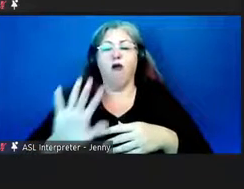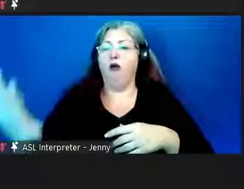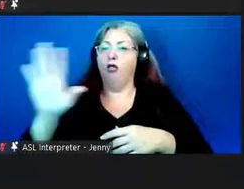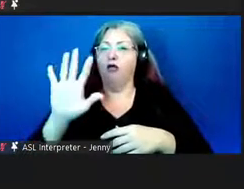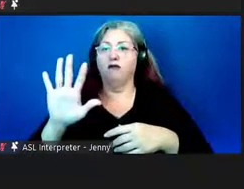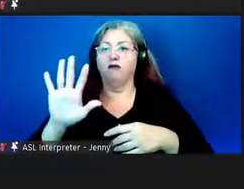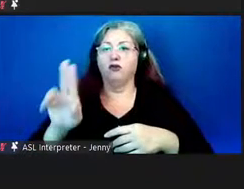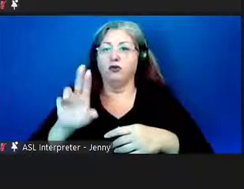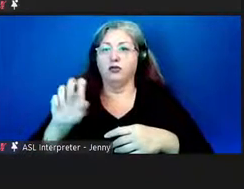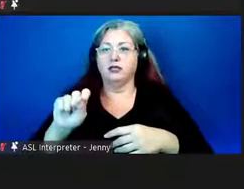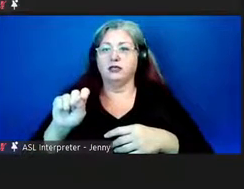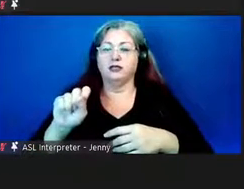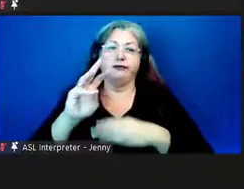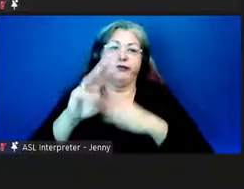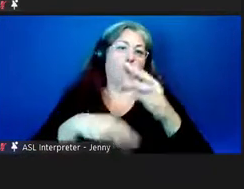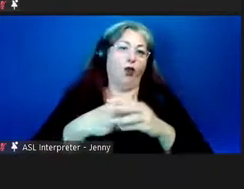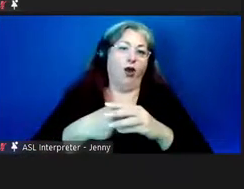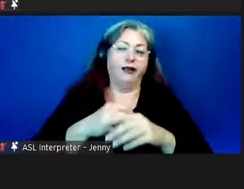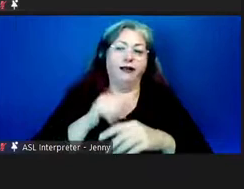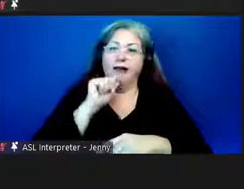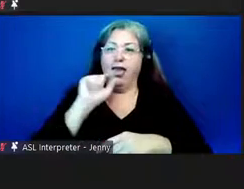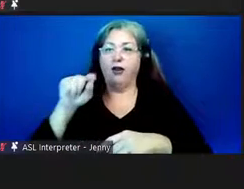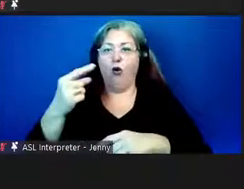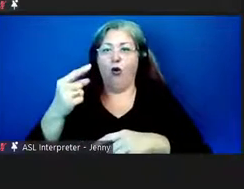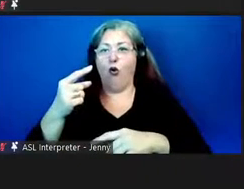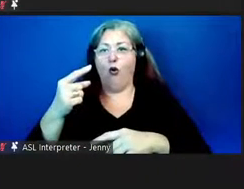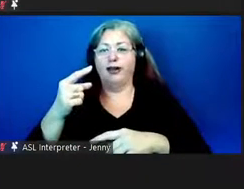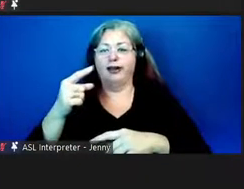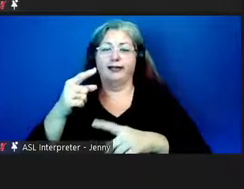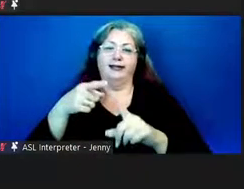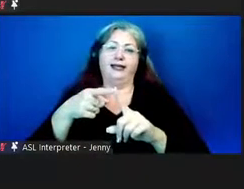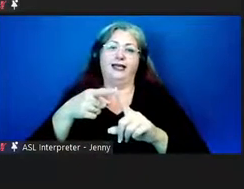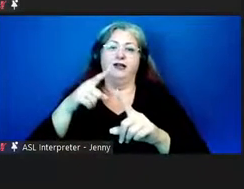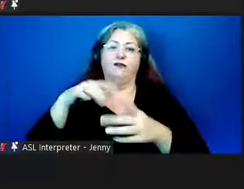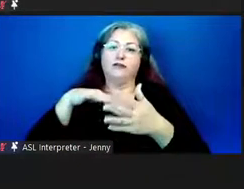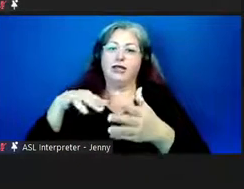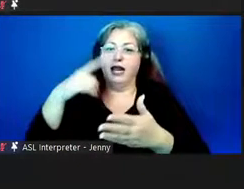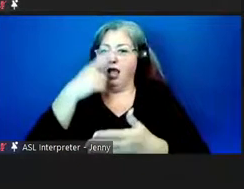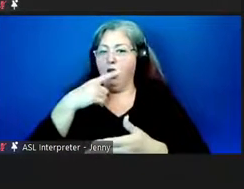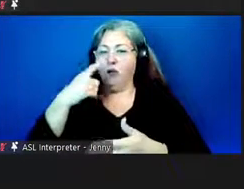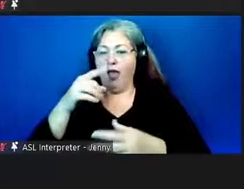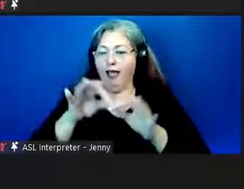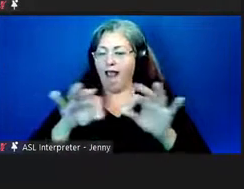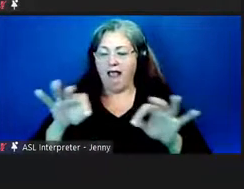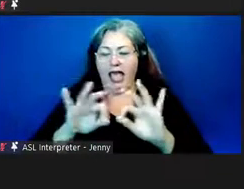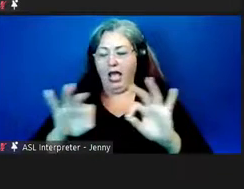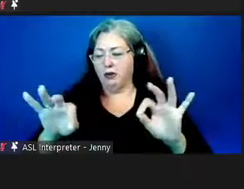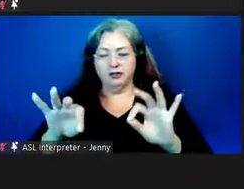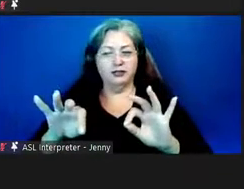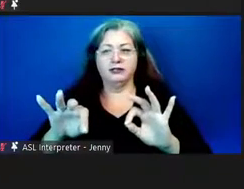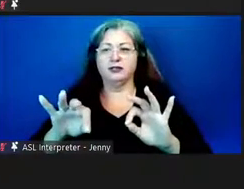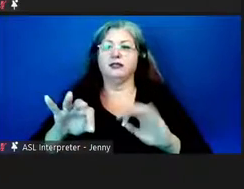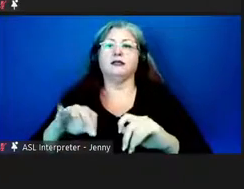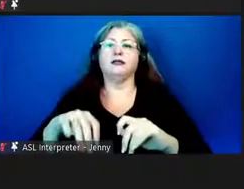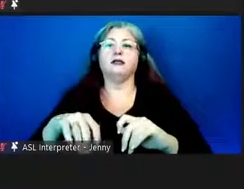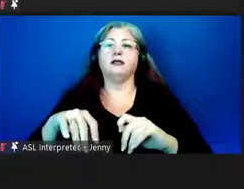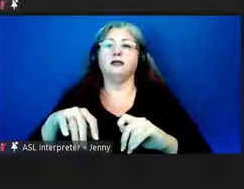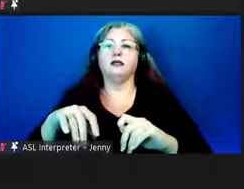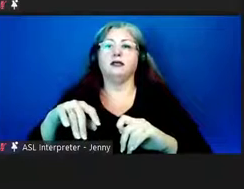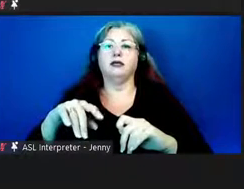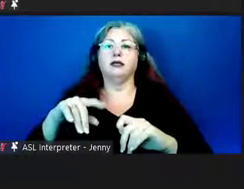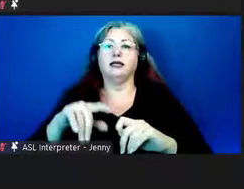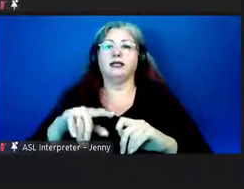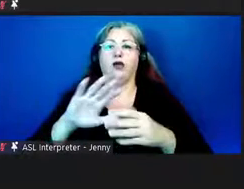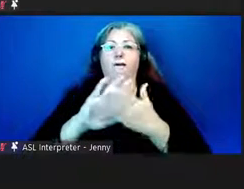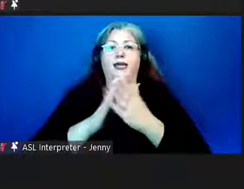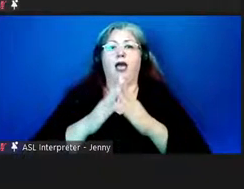all over the world, not necessarily, of course, just in Hawaiian language, becoming a